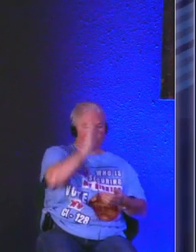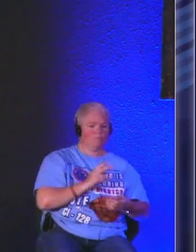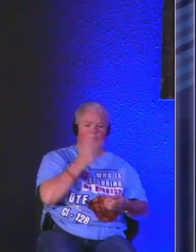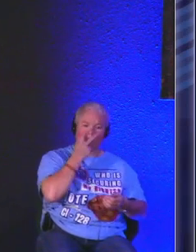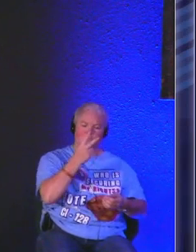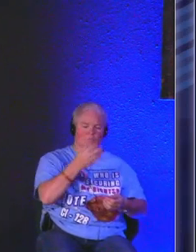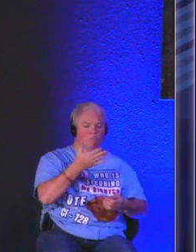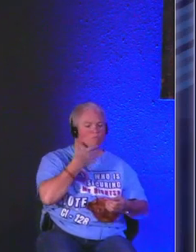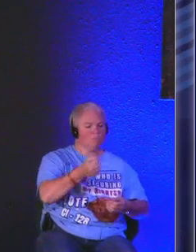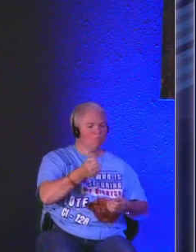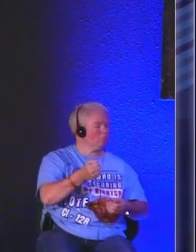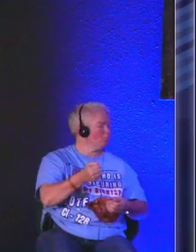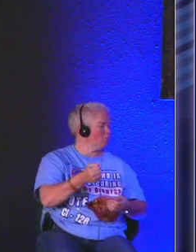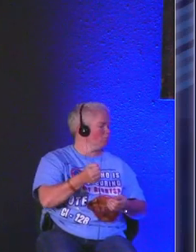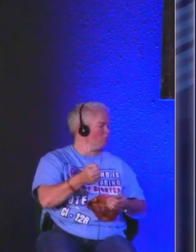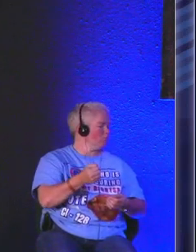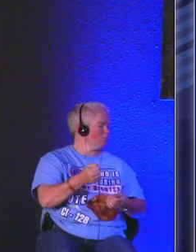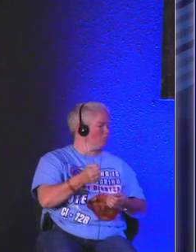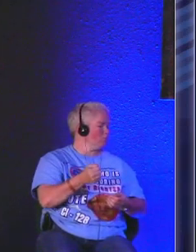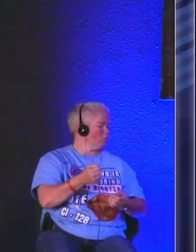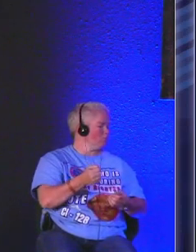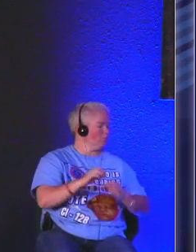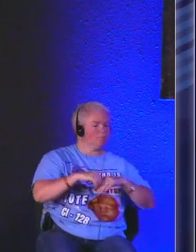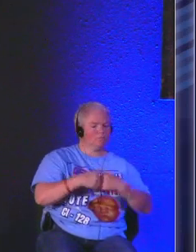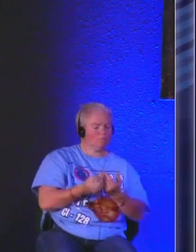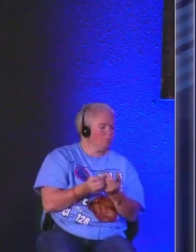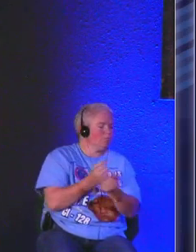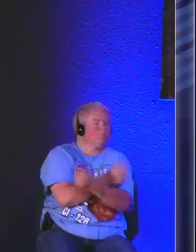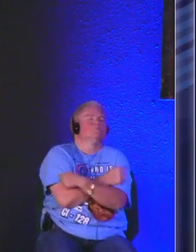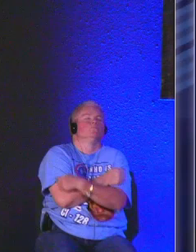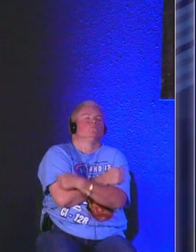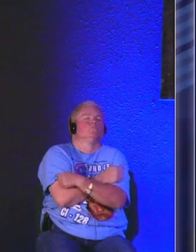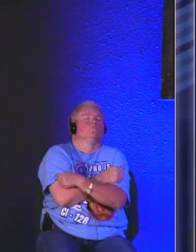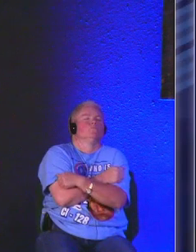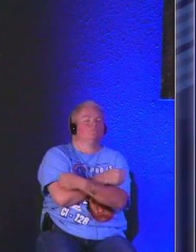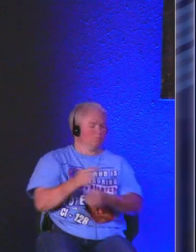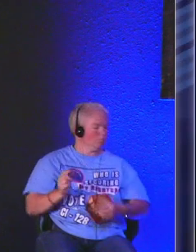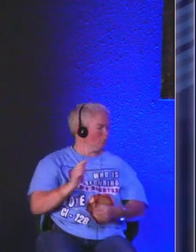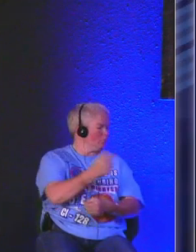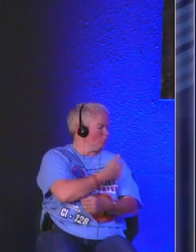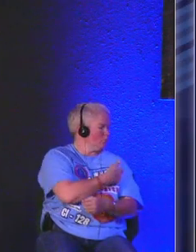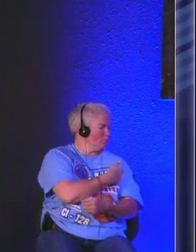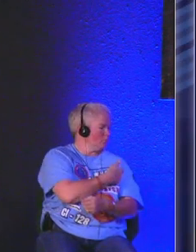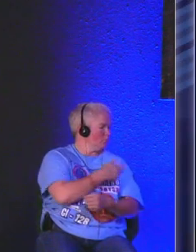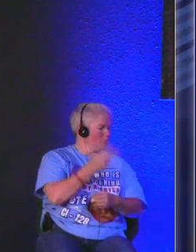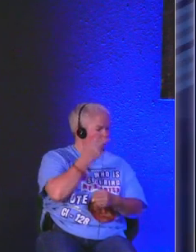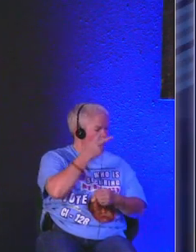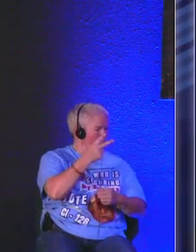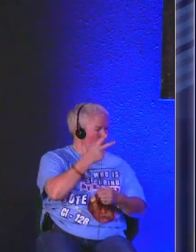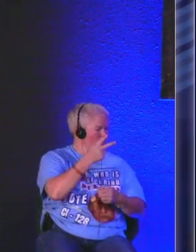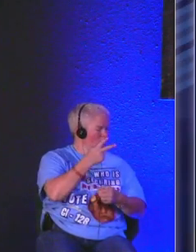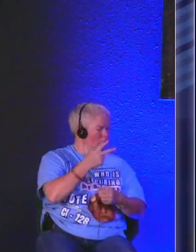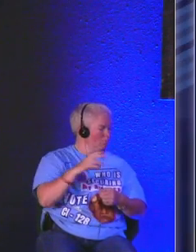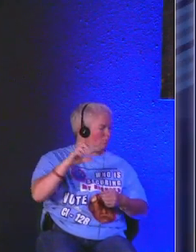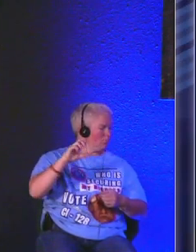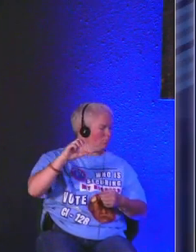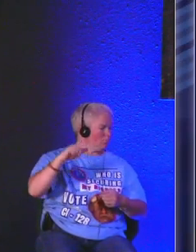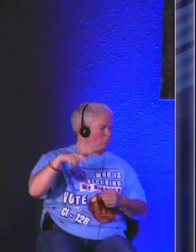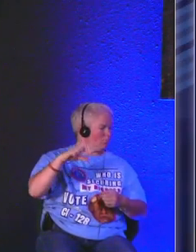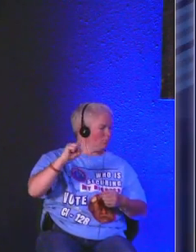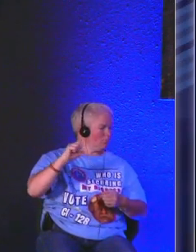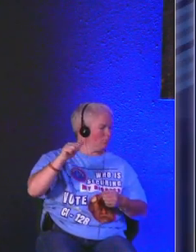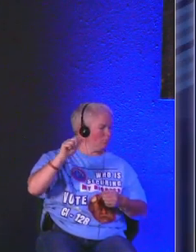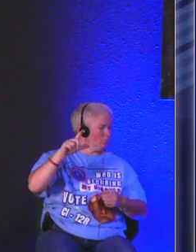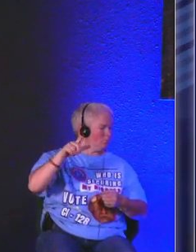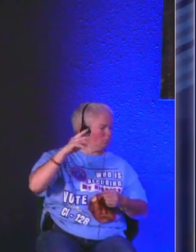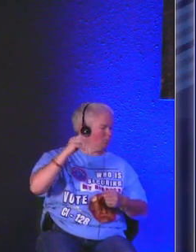God cares for us and how he cherishes us we see in this Psalm how he